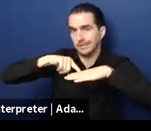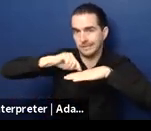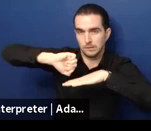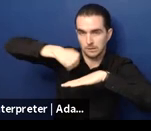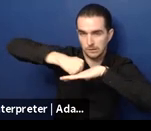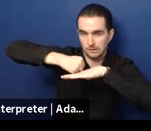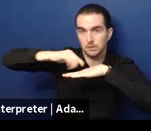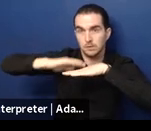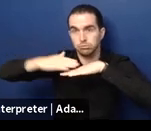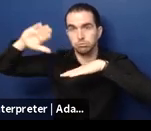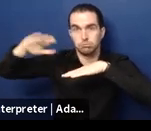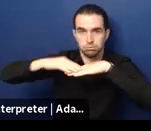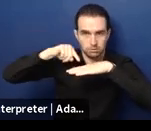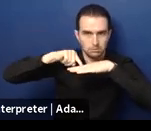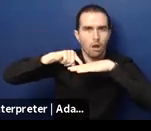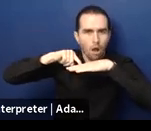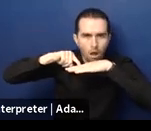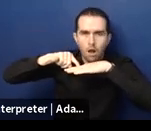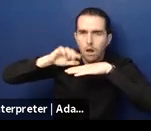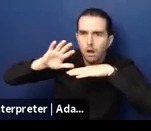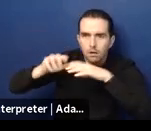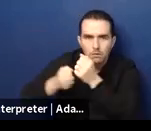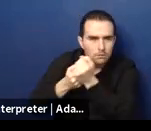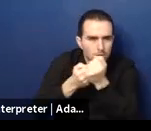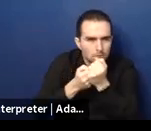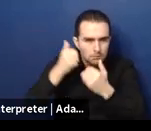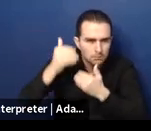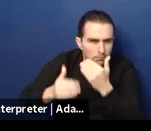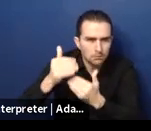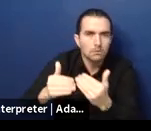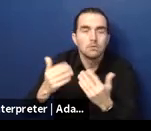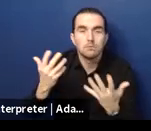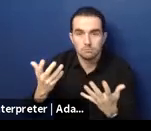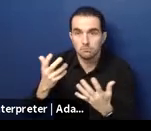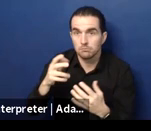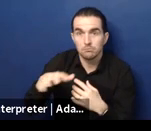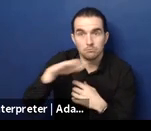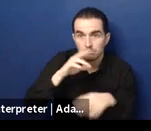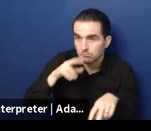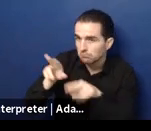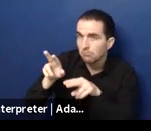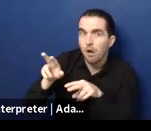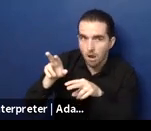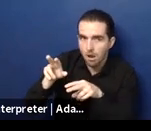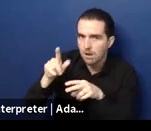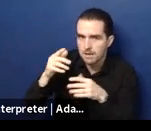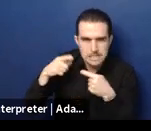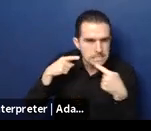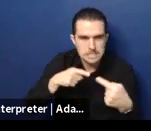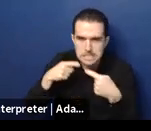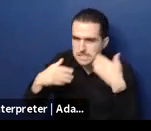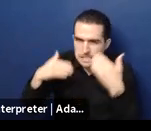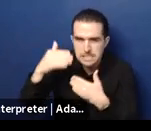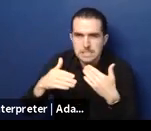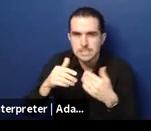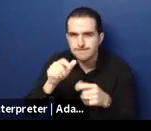vulnerable population. Georgia, whether you are an adult with disabilities, a child with disabilities, a young person on the move